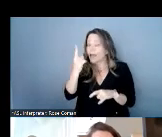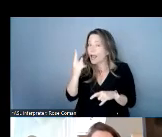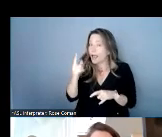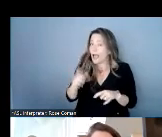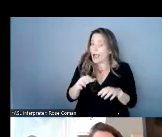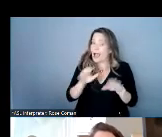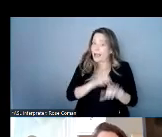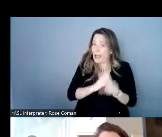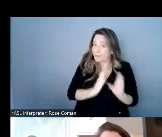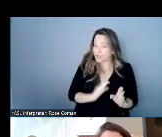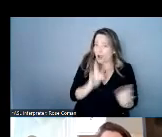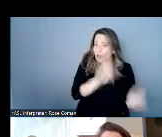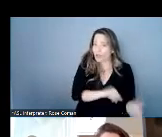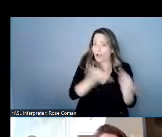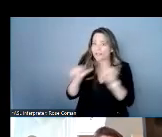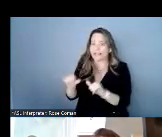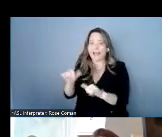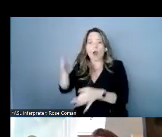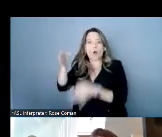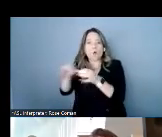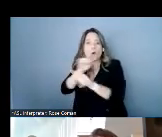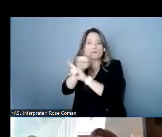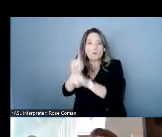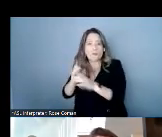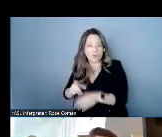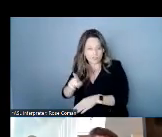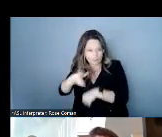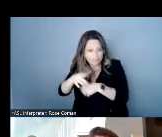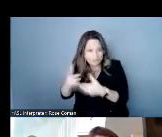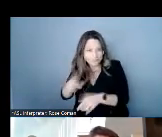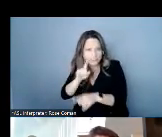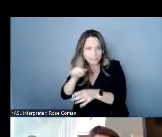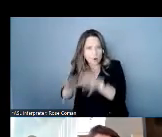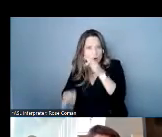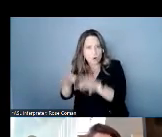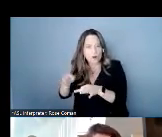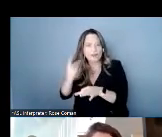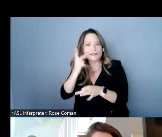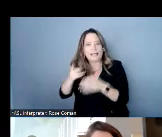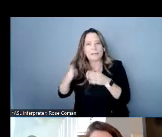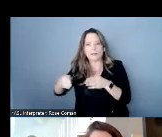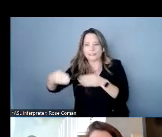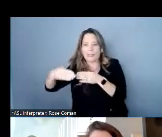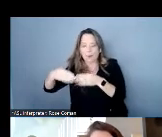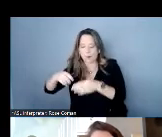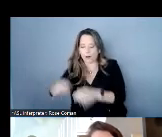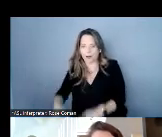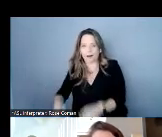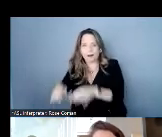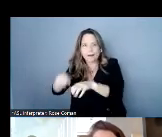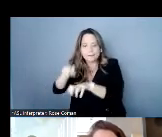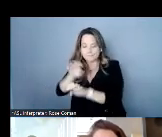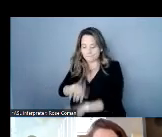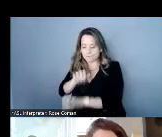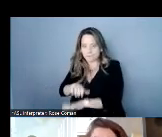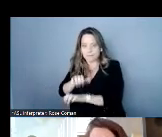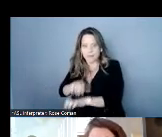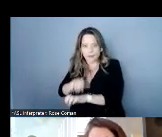and you see the individual sitting with the device in the corner of the room taking making a transcript of the proceedings